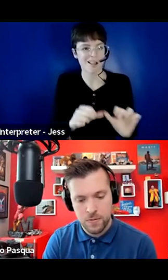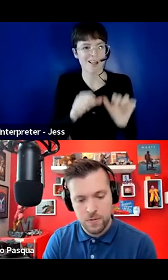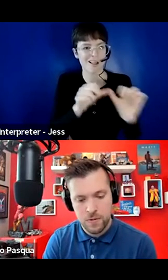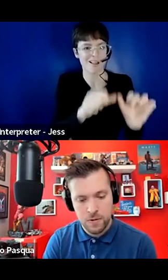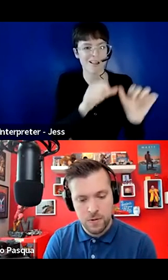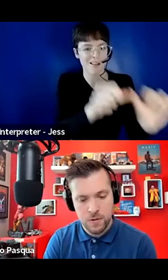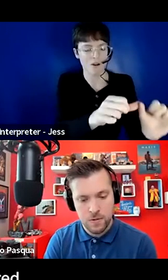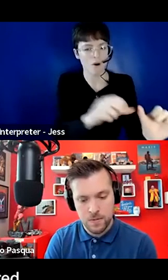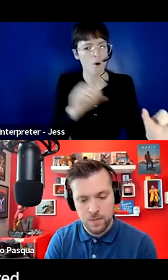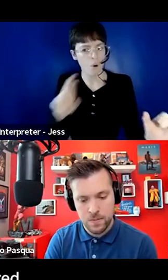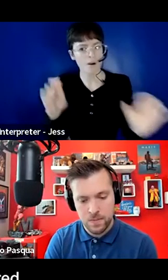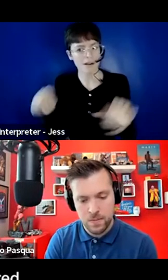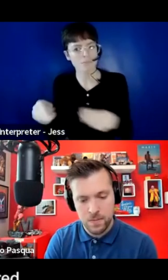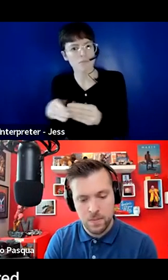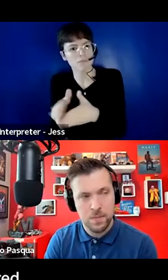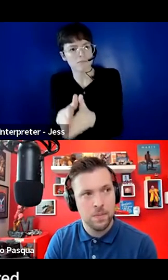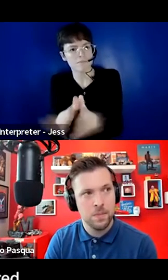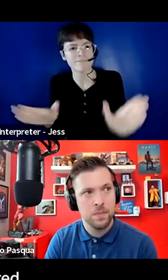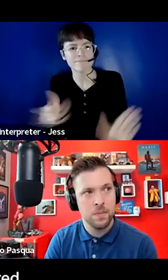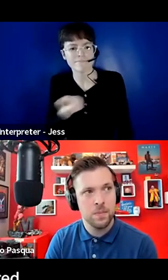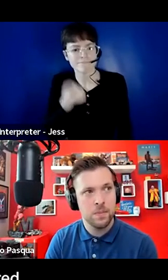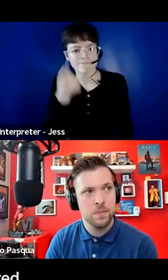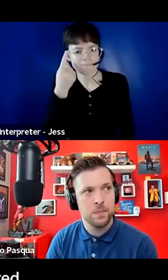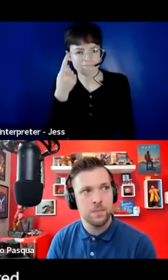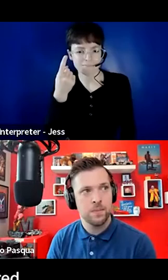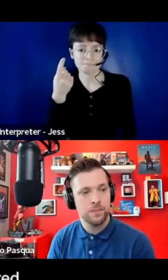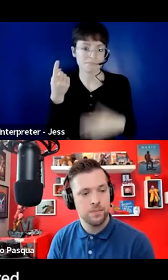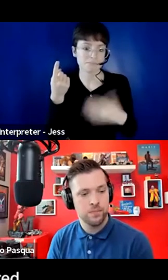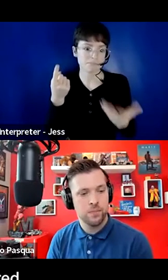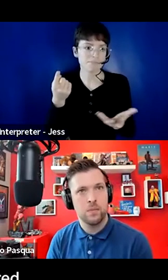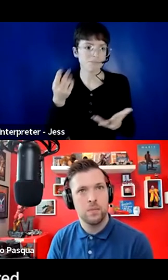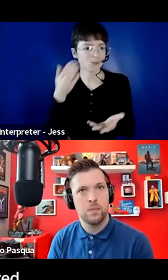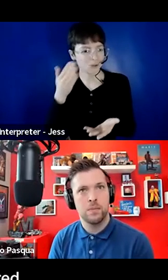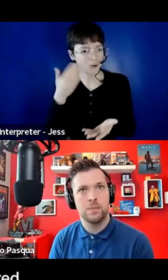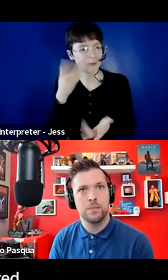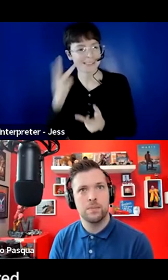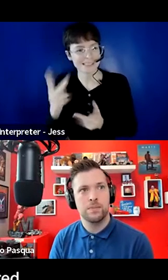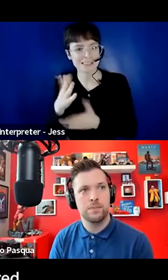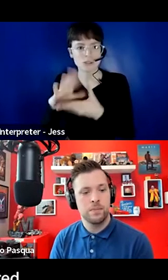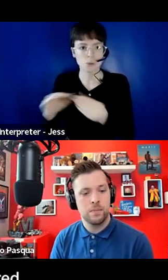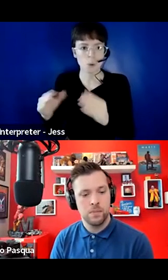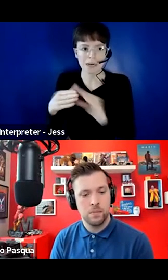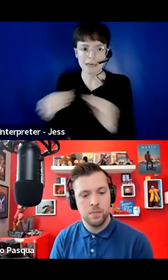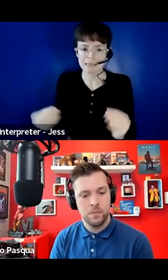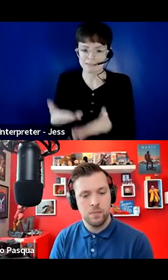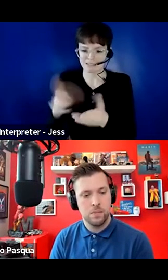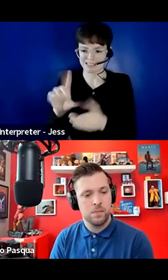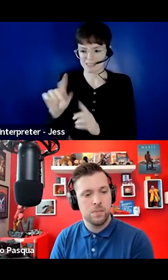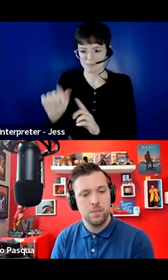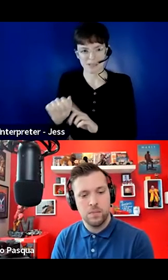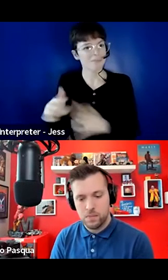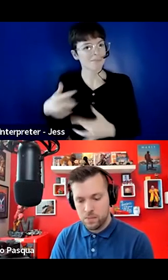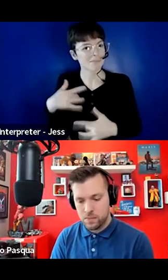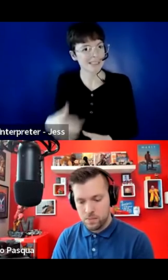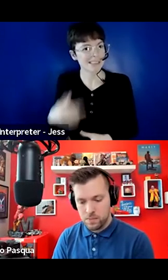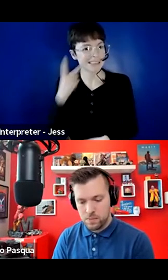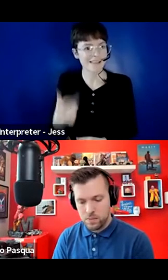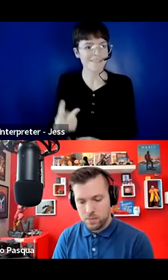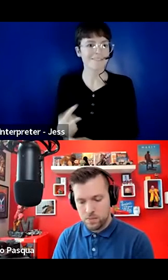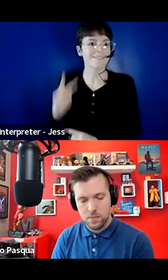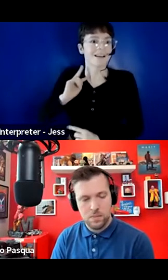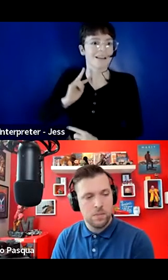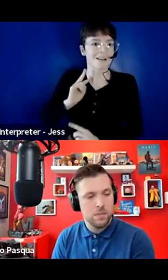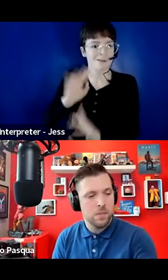depict people with disabilities as heroes to be admired or victims who need help and pity? Or do they celebrate both the